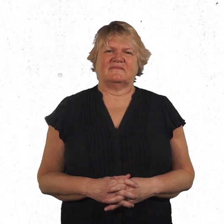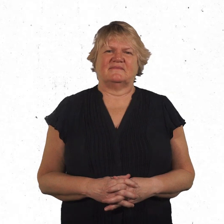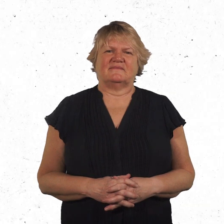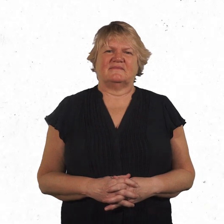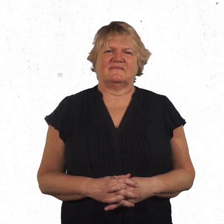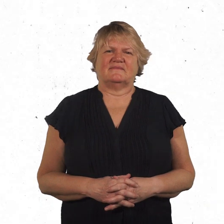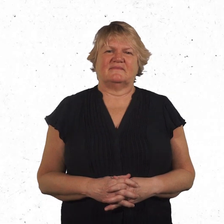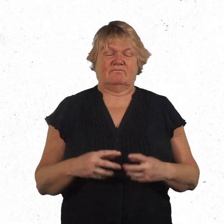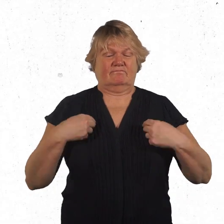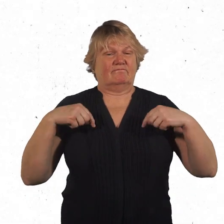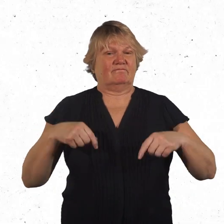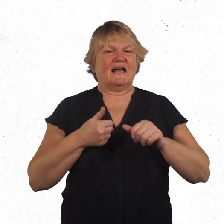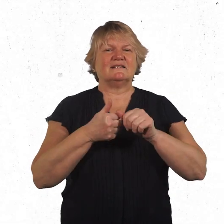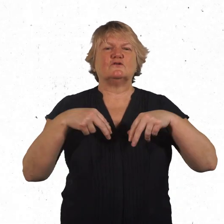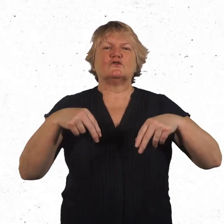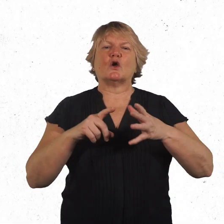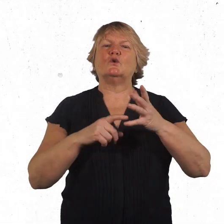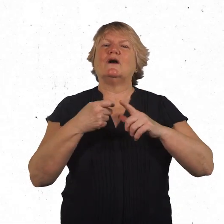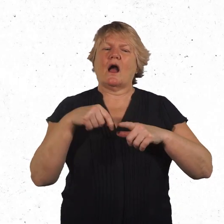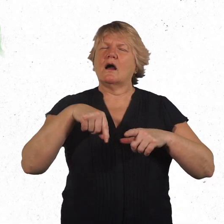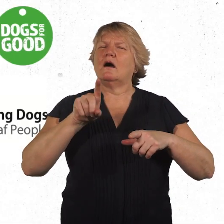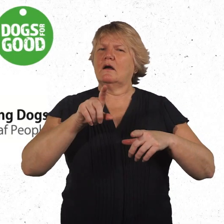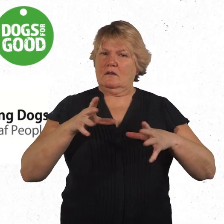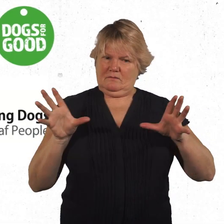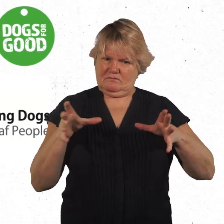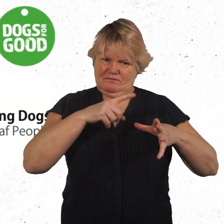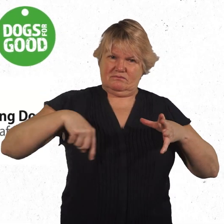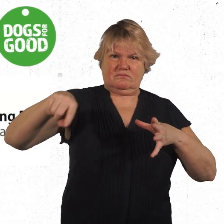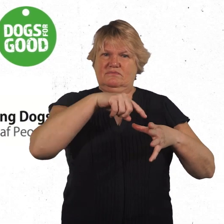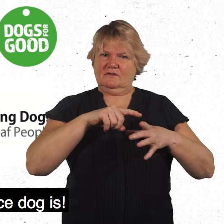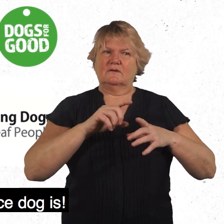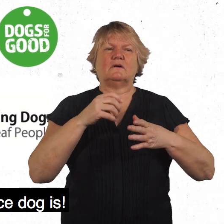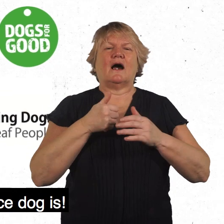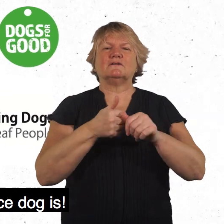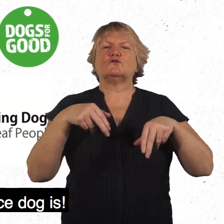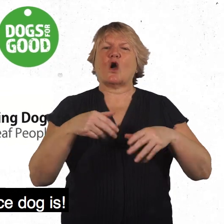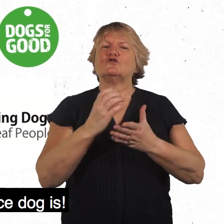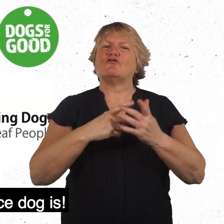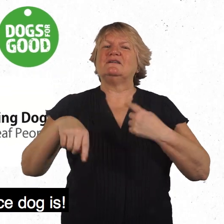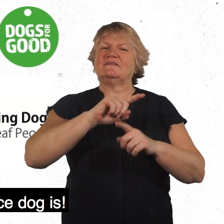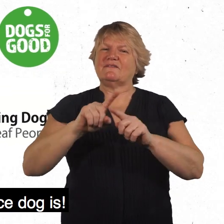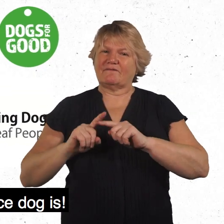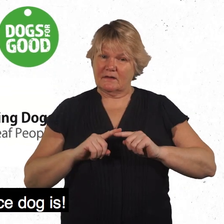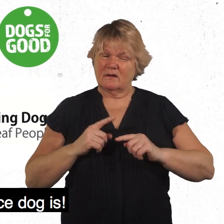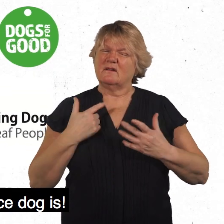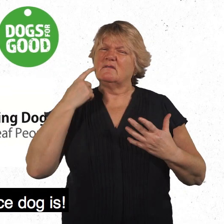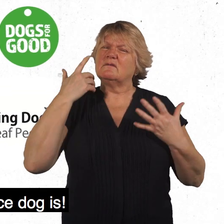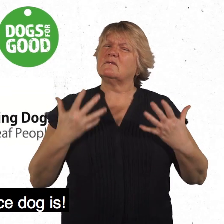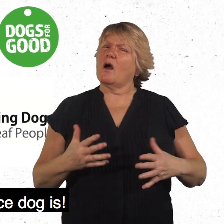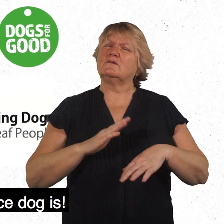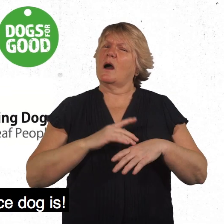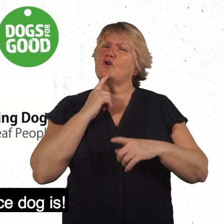We're Assistance Dogs UK, a coalition of assistance dog charities, and we think it's time to talk about what